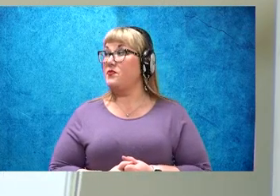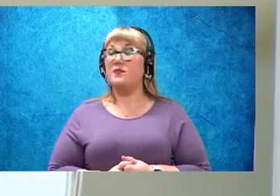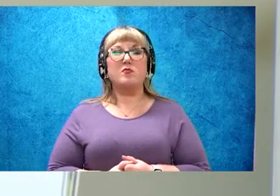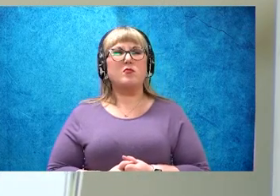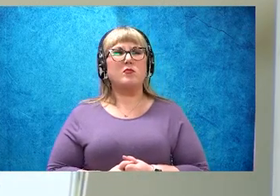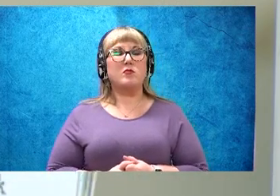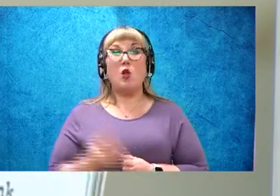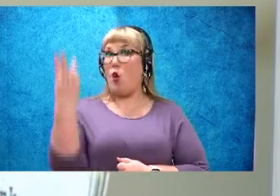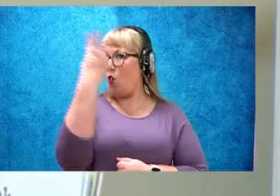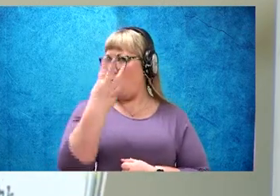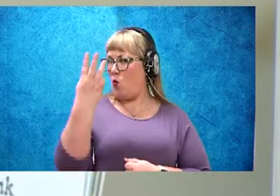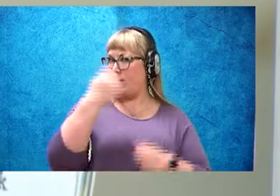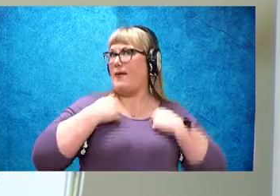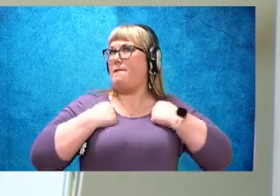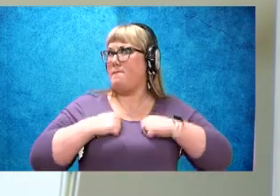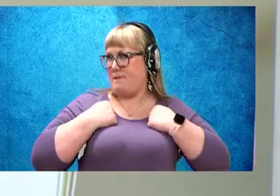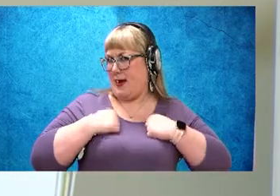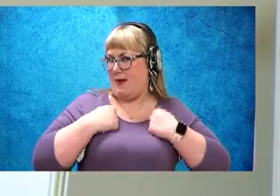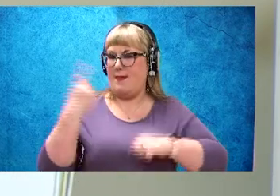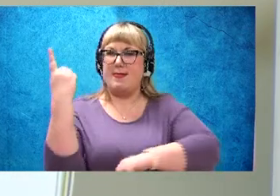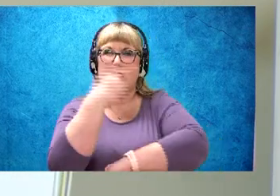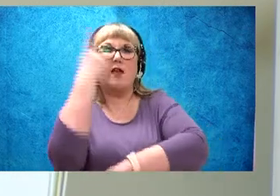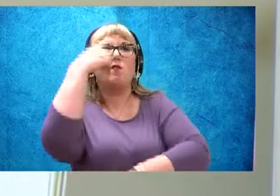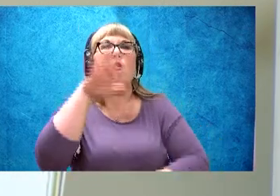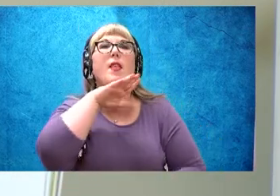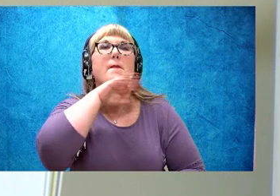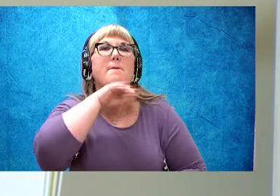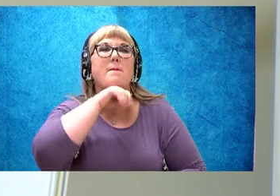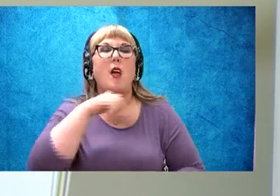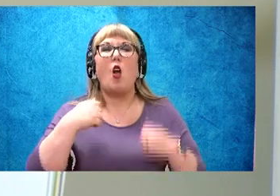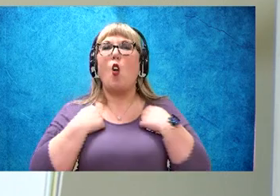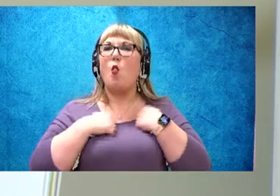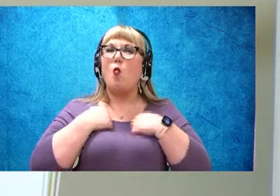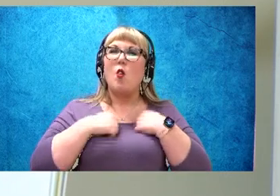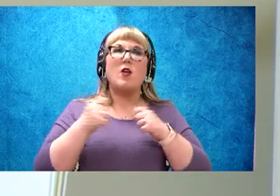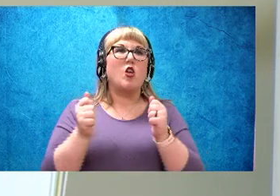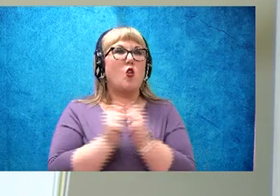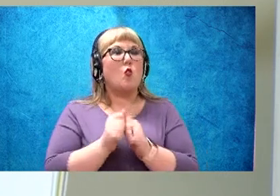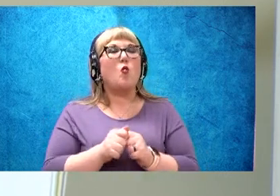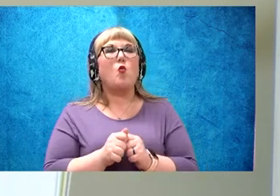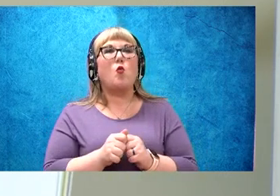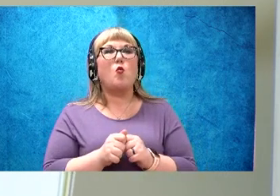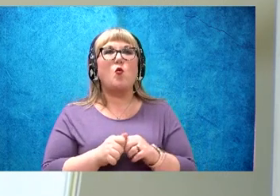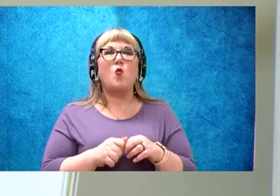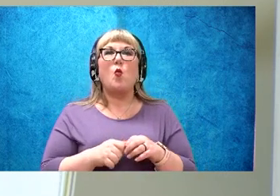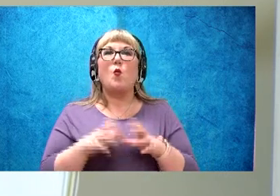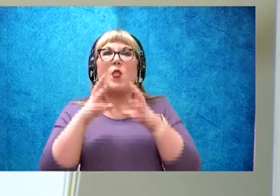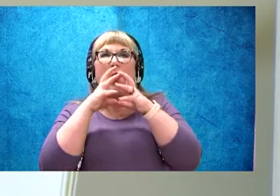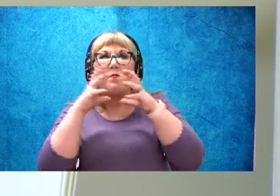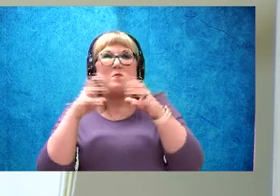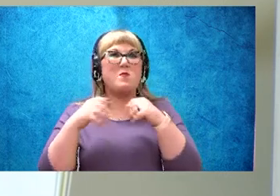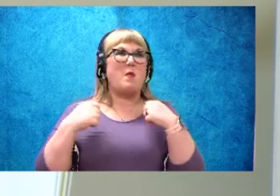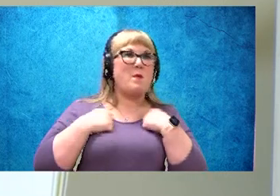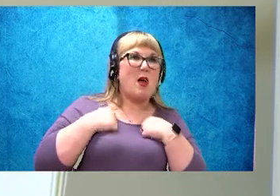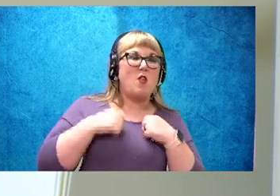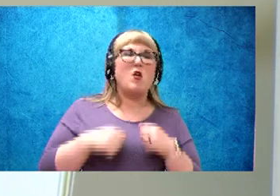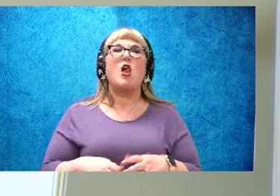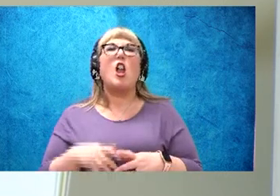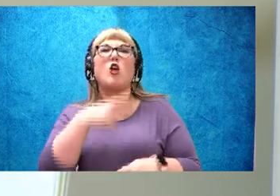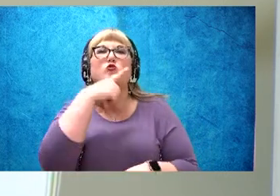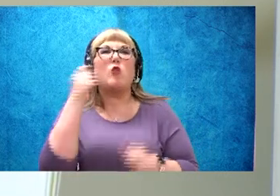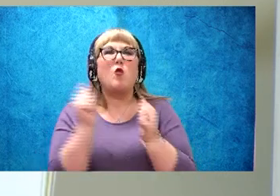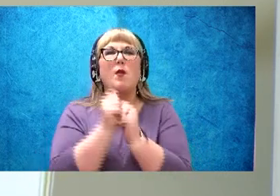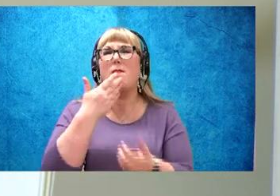Wednesday is bath day for the pigs, wash them with my favorite bubble bath and dry them off with my good towels,